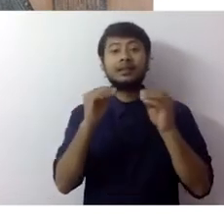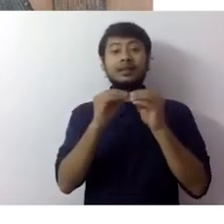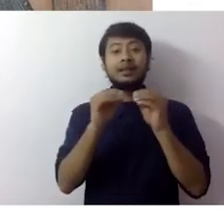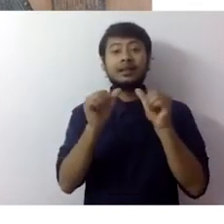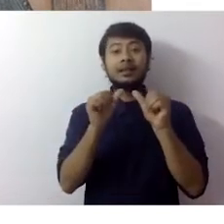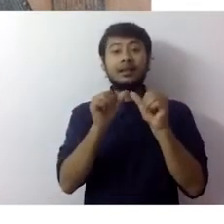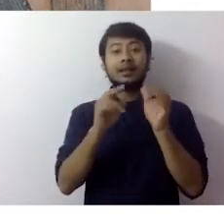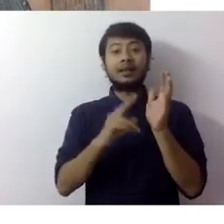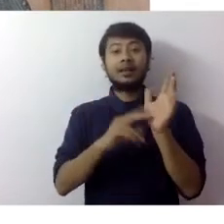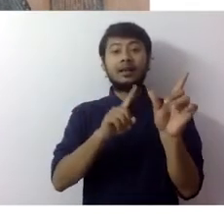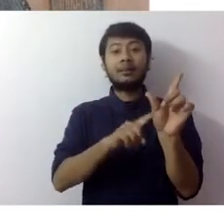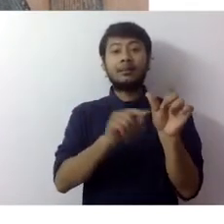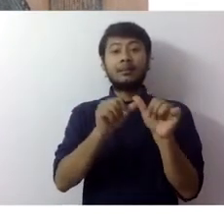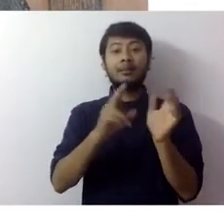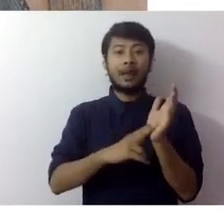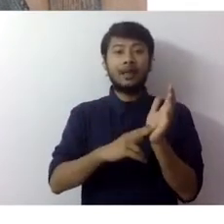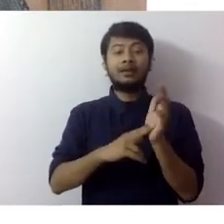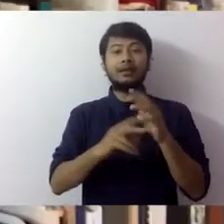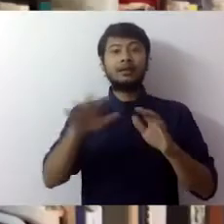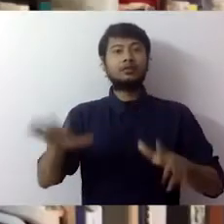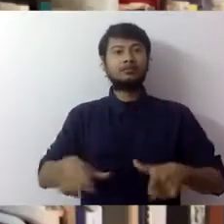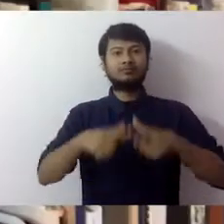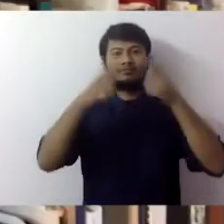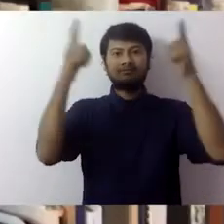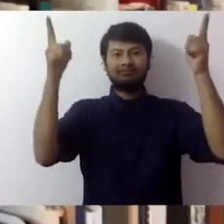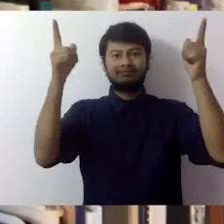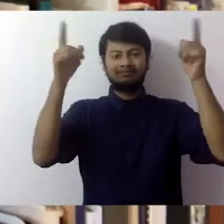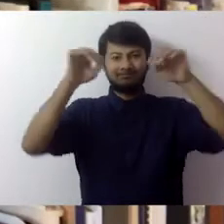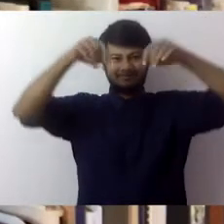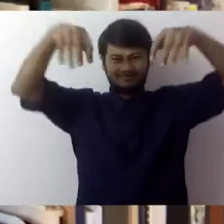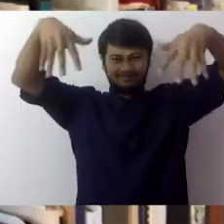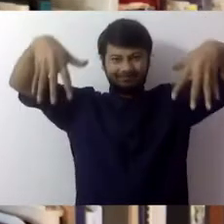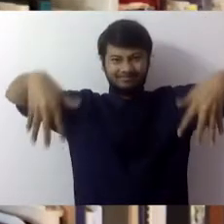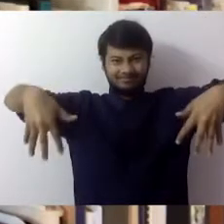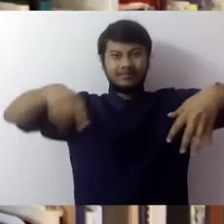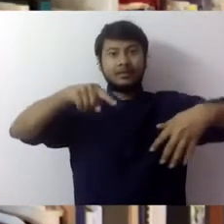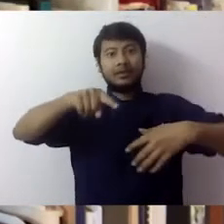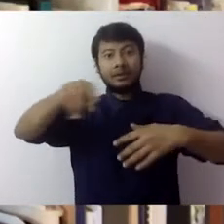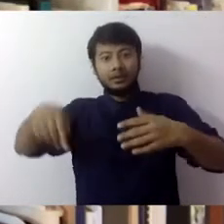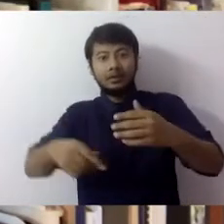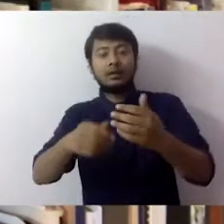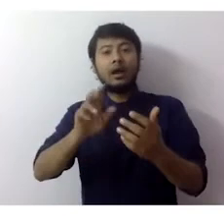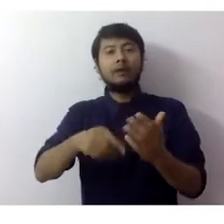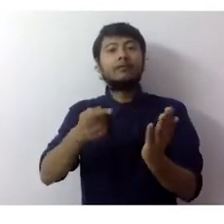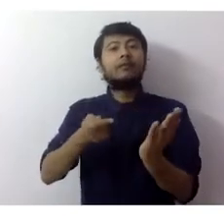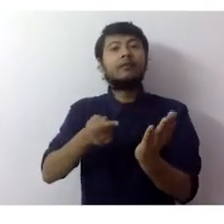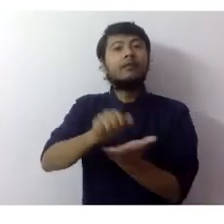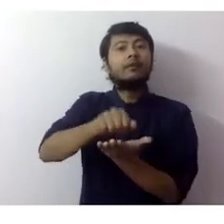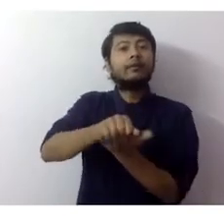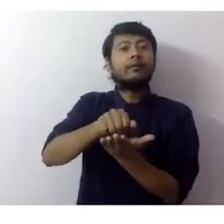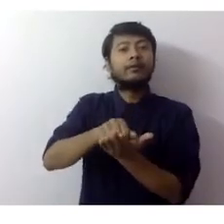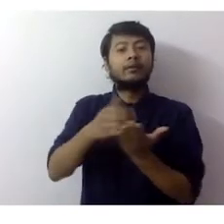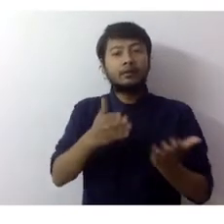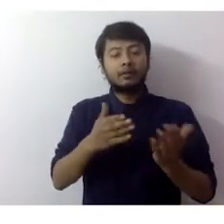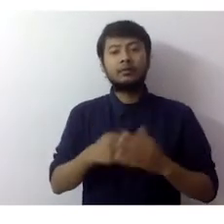banyan tree. Now in the collection of Map Bangalore. This print by the Oriental Art Studio shows Radha and Krishna standing on a lotus.